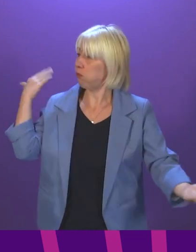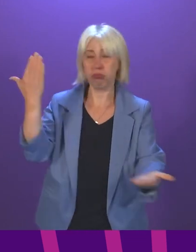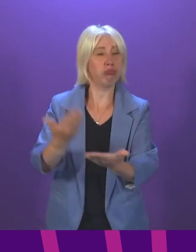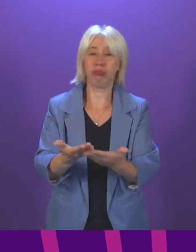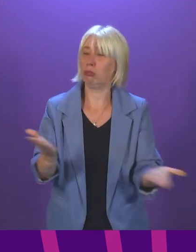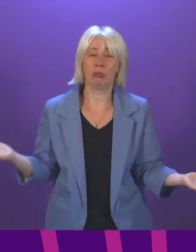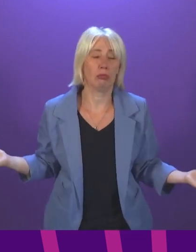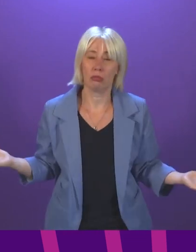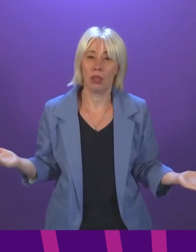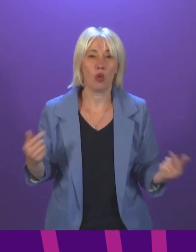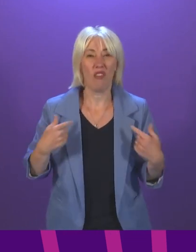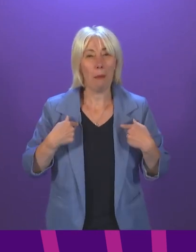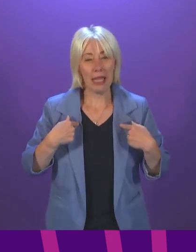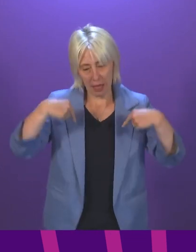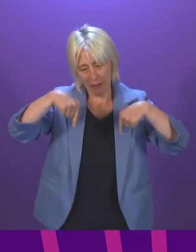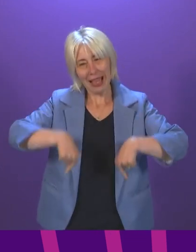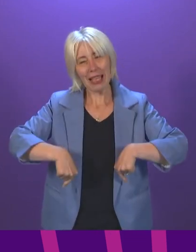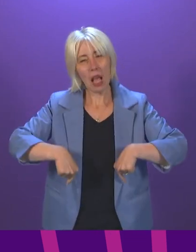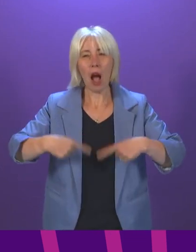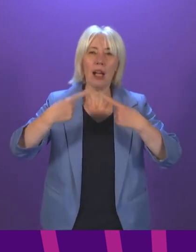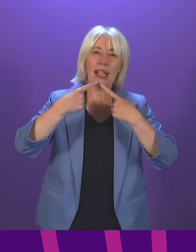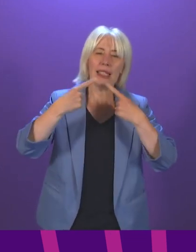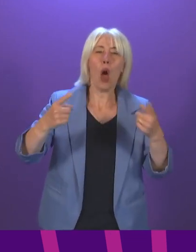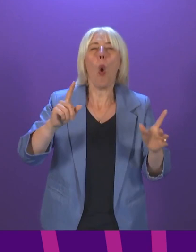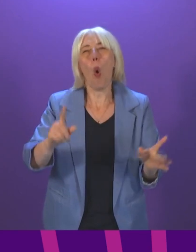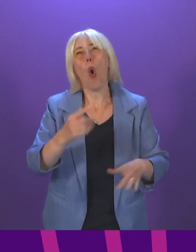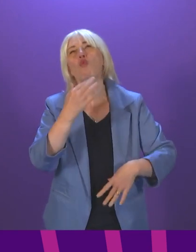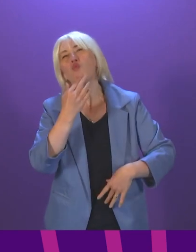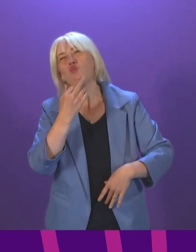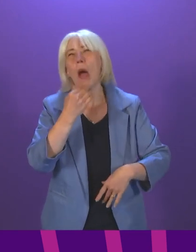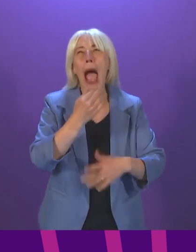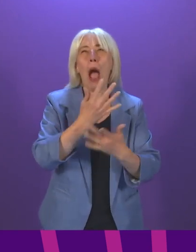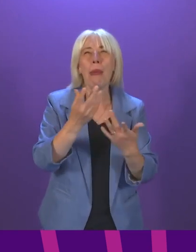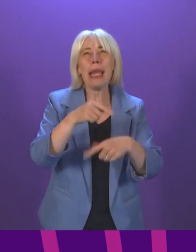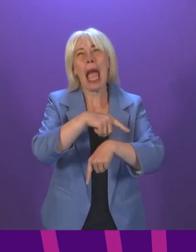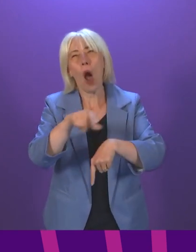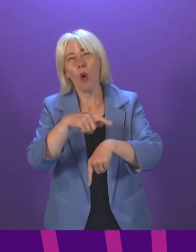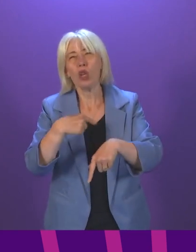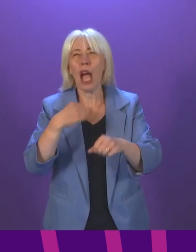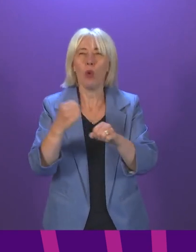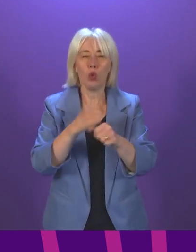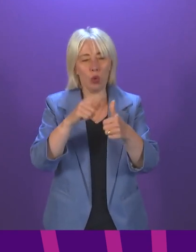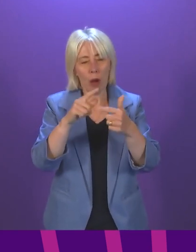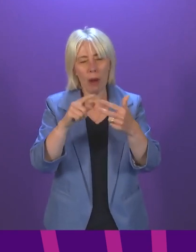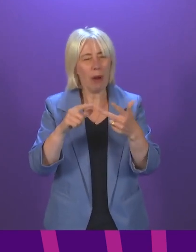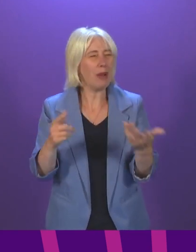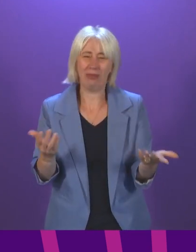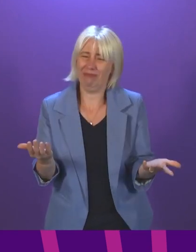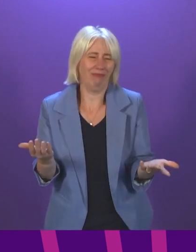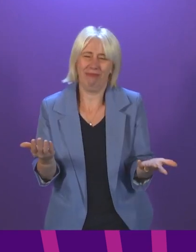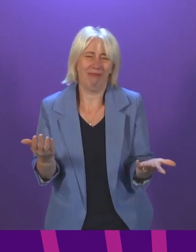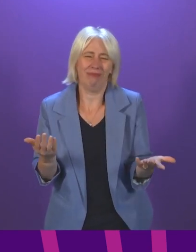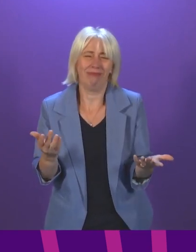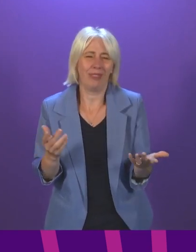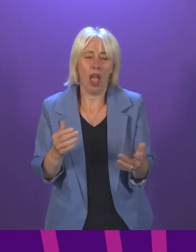for me to stand here and say, in a number of hours, we will do X, Y or Z, this is going to be a responsibility